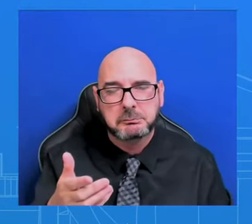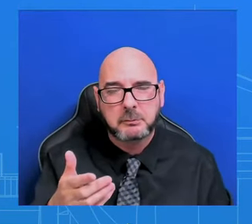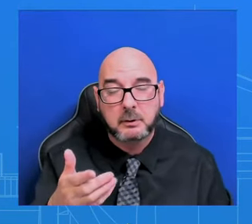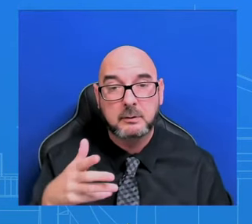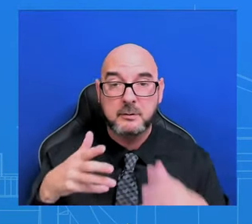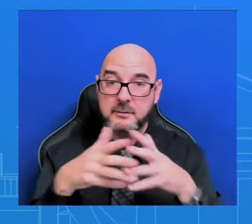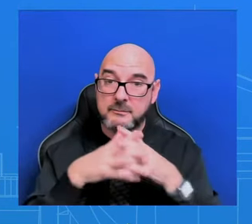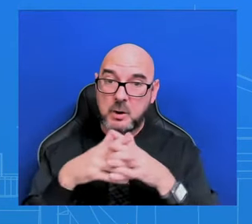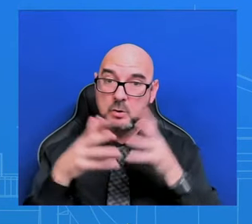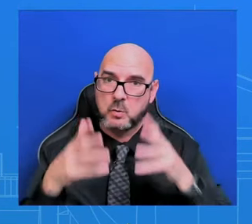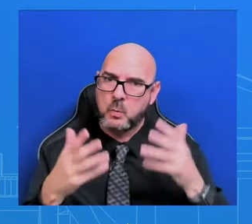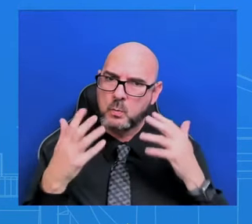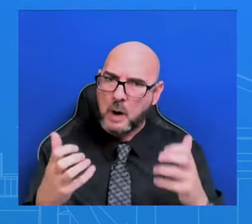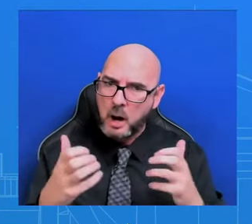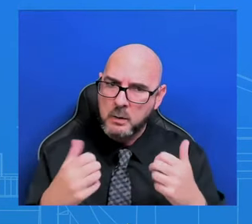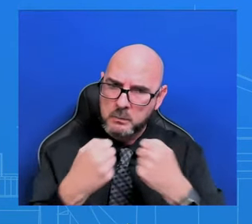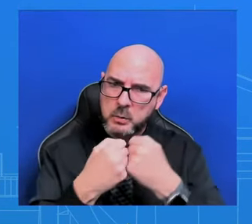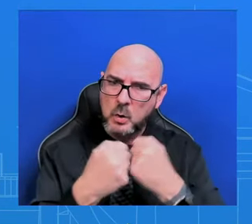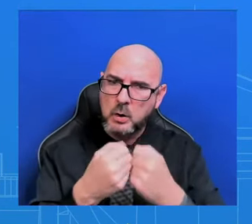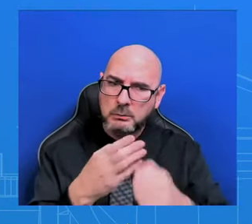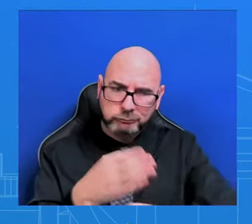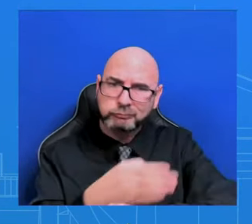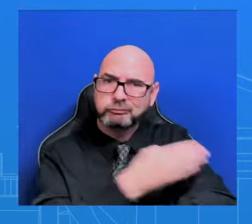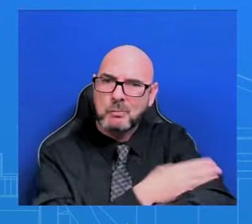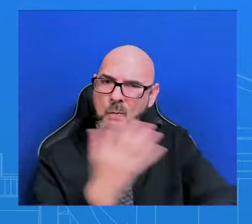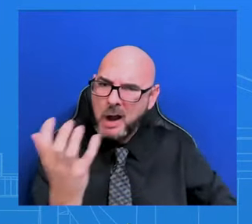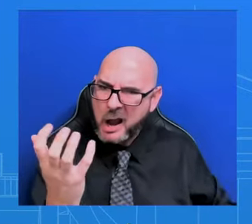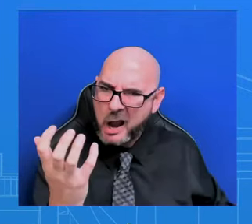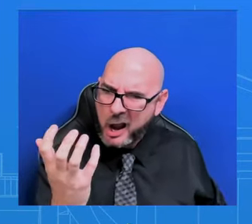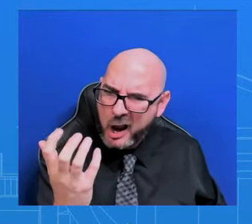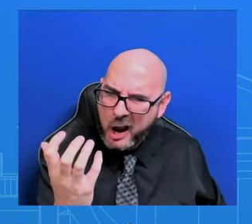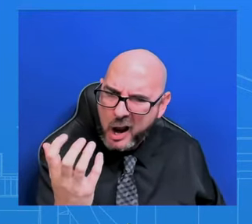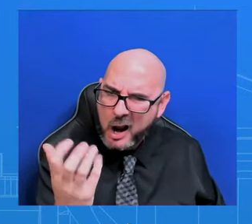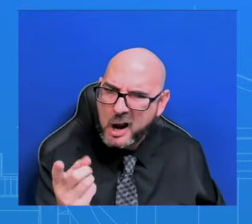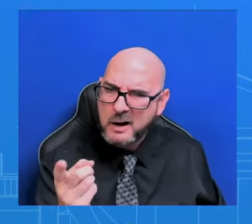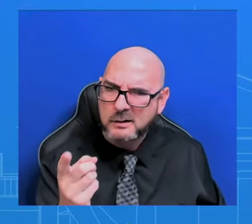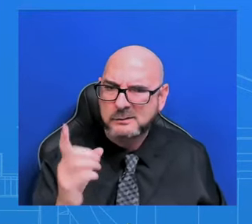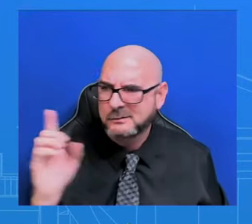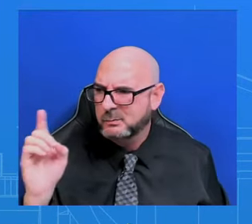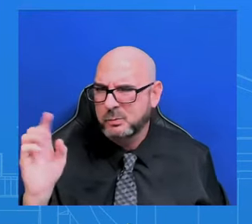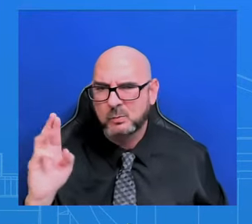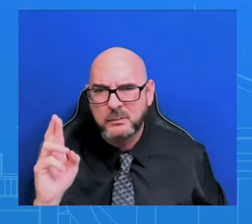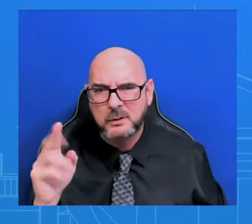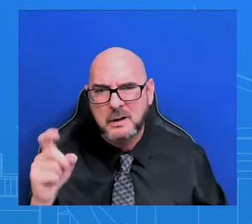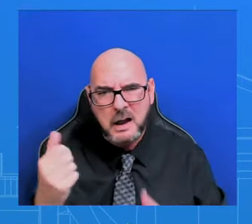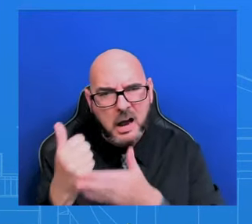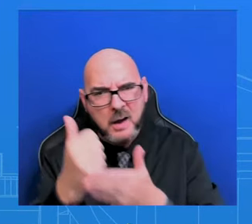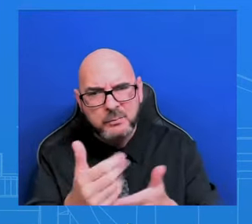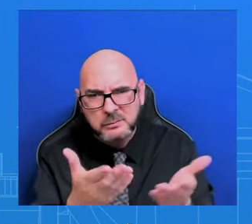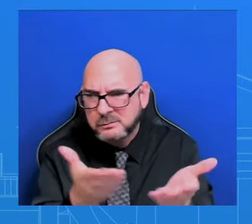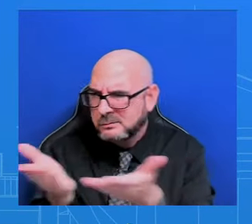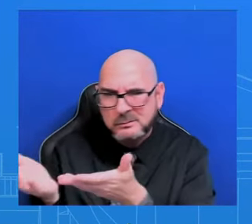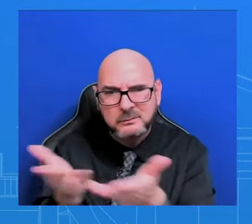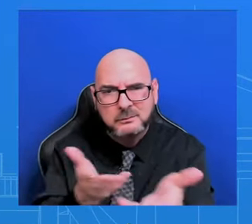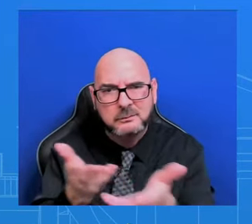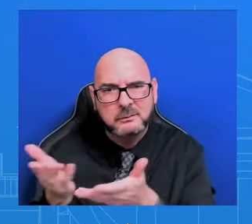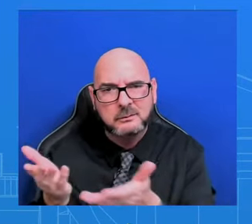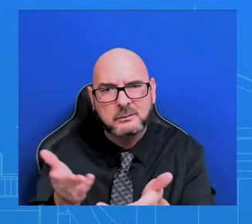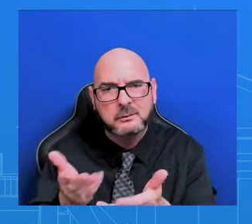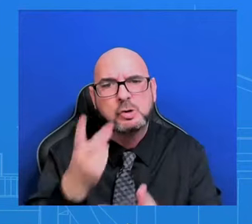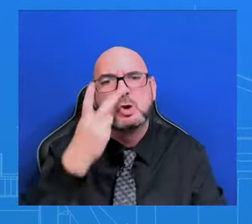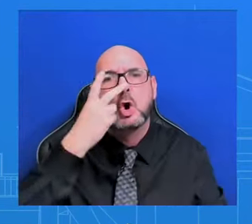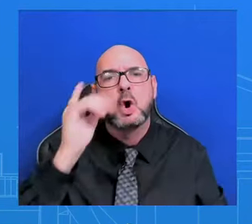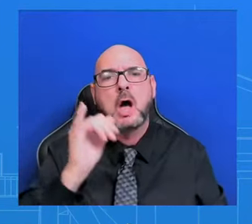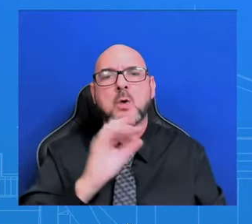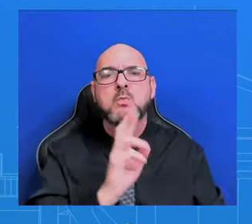done in a bipartisan way. That's what we're trying to do. That's what we're trying to I don't know why House Republicans continue to get in the way. But outside of the